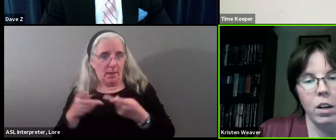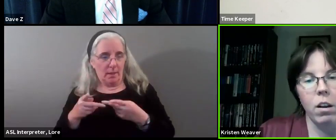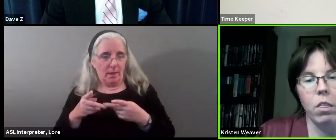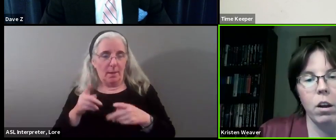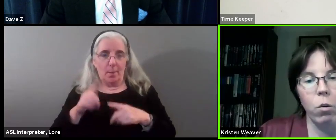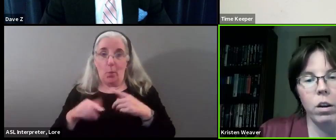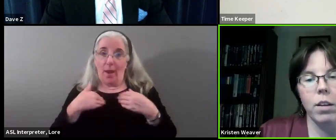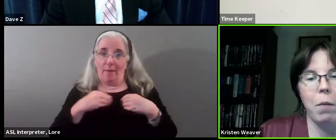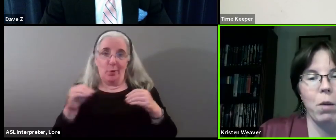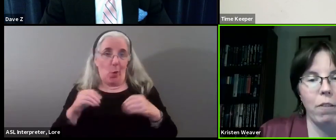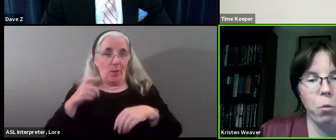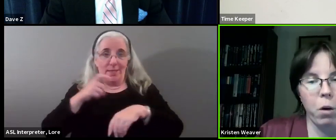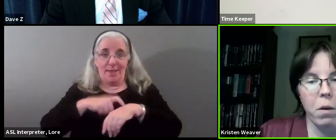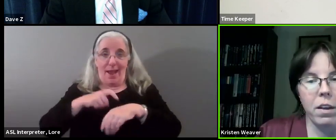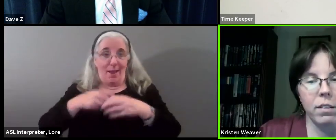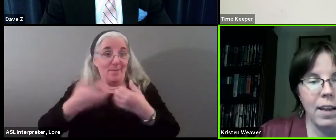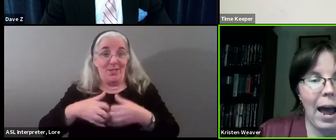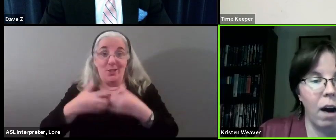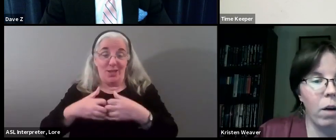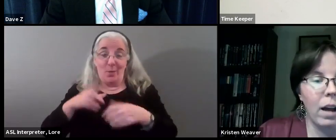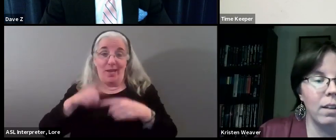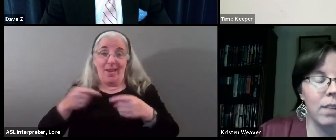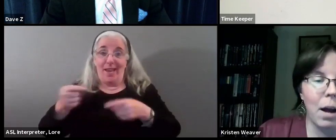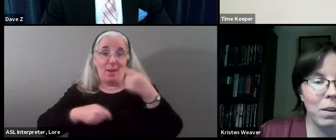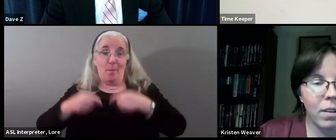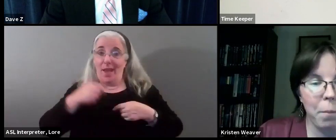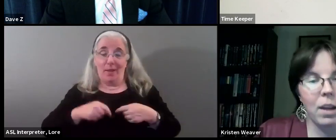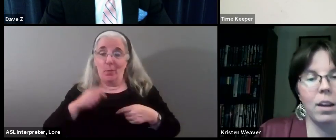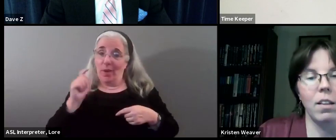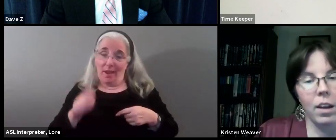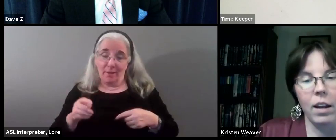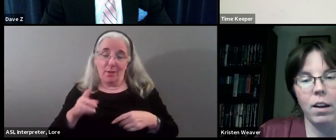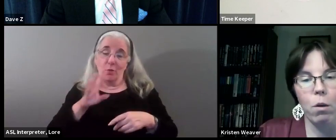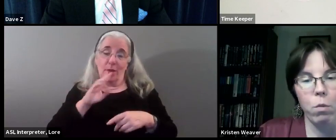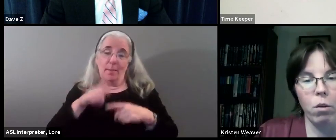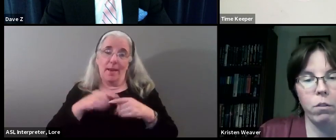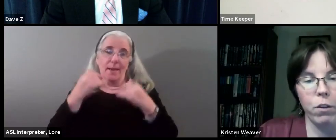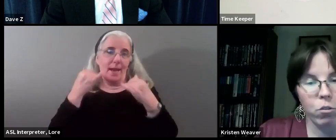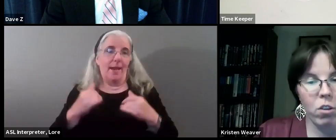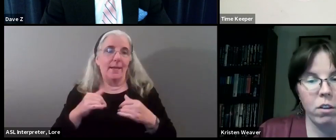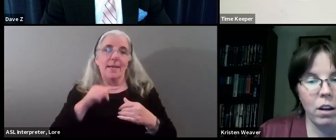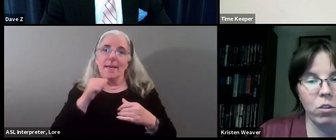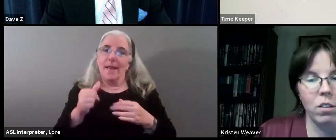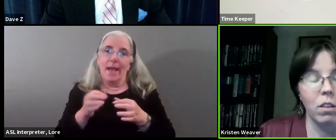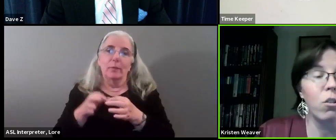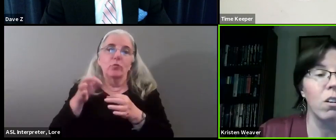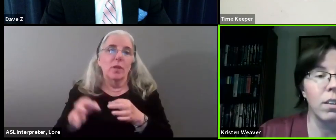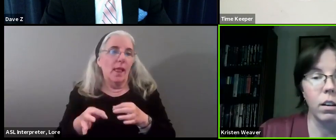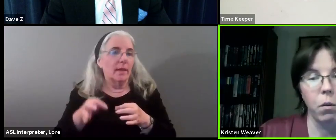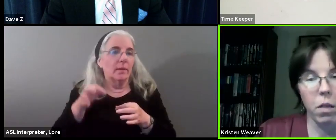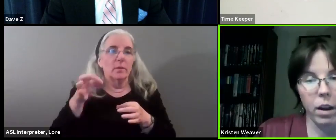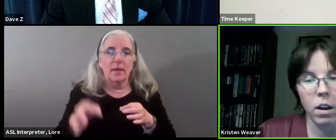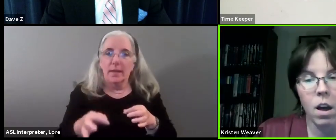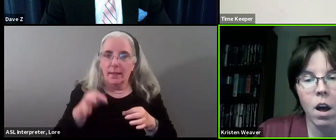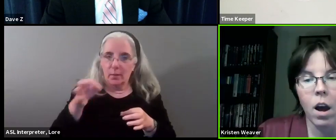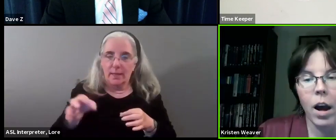time machine, the only time we have to work with is now, and it's time to stop kicking the can down the road to future generations and start dealing with it. Um,